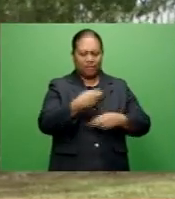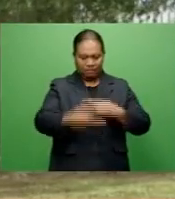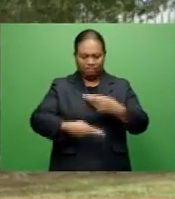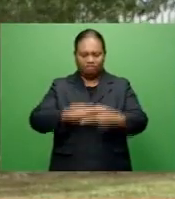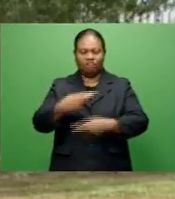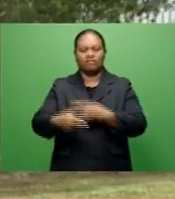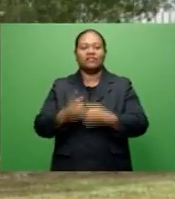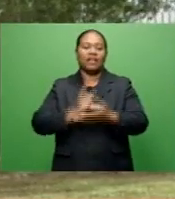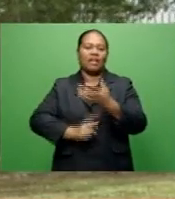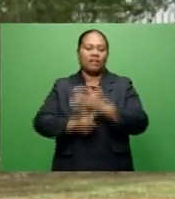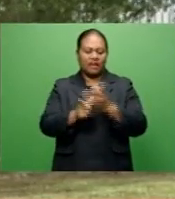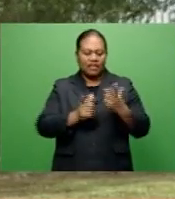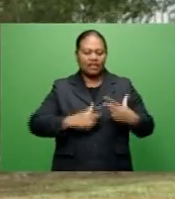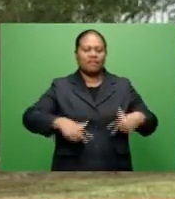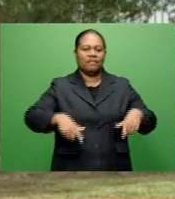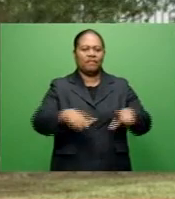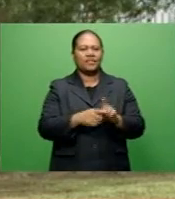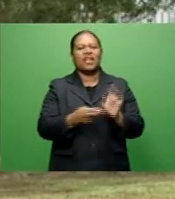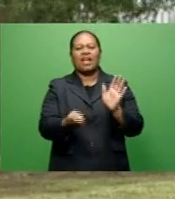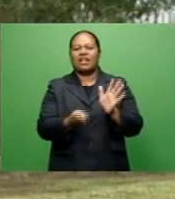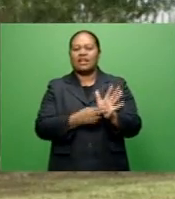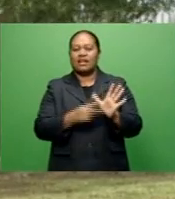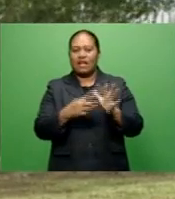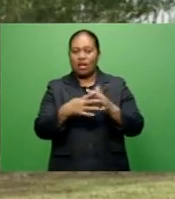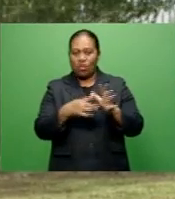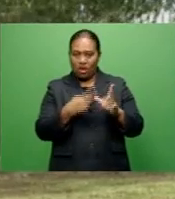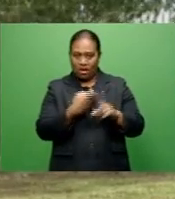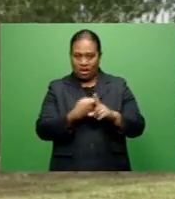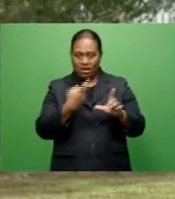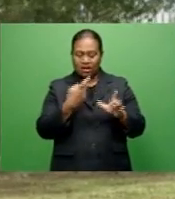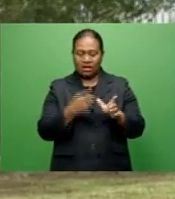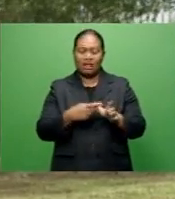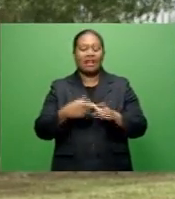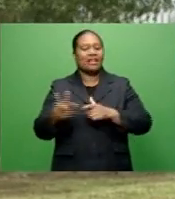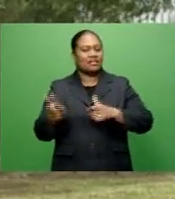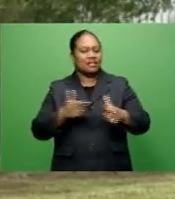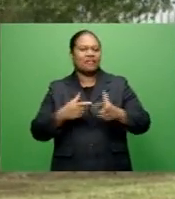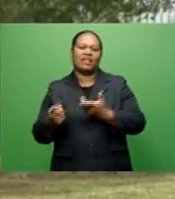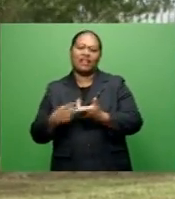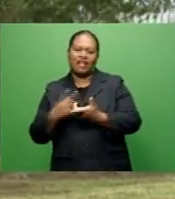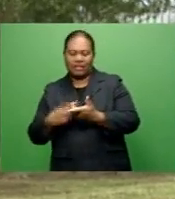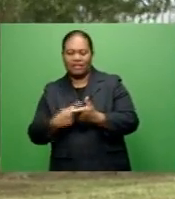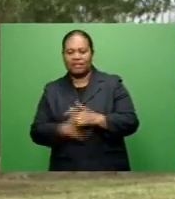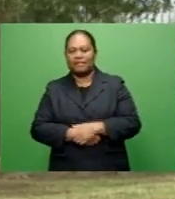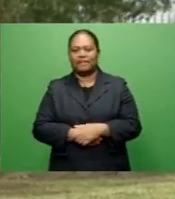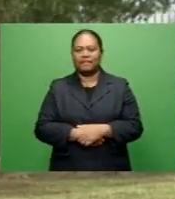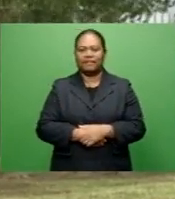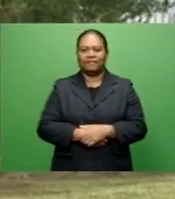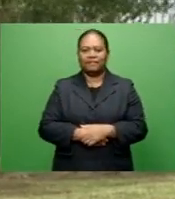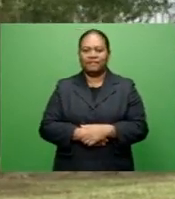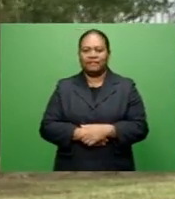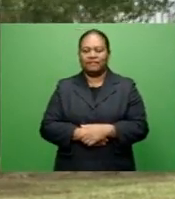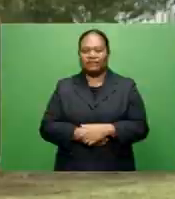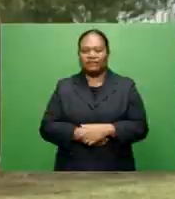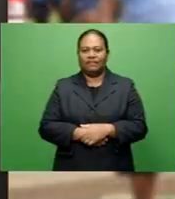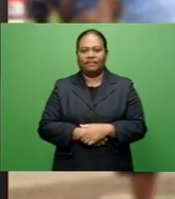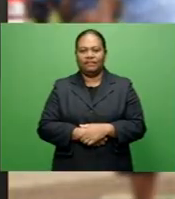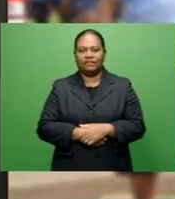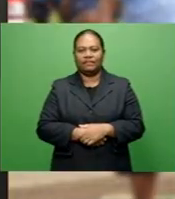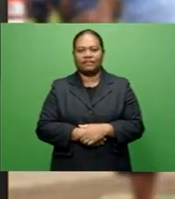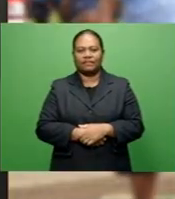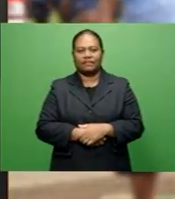the upcoming tournaments, including the Nawaka Sevens in two weeks and the second leg of the Super Series. Talema Terukula, FBC Sports.